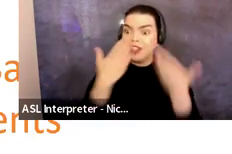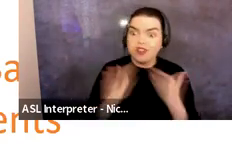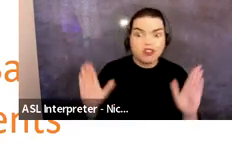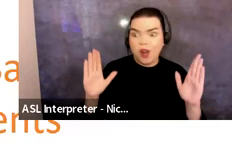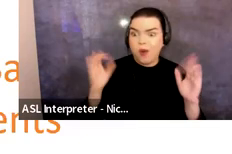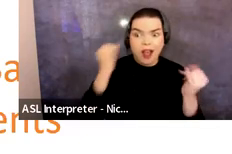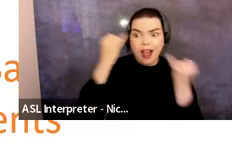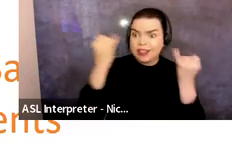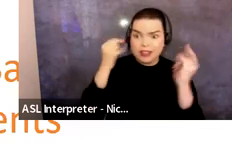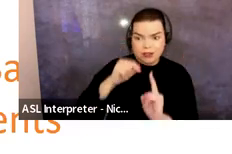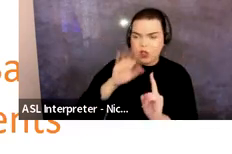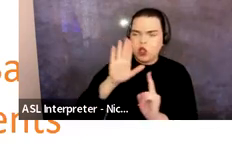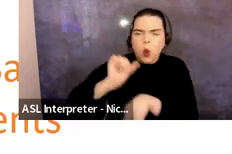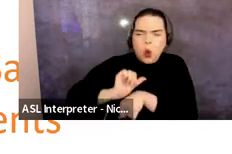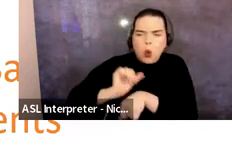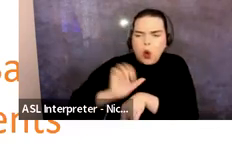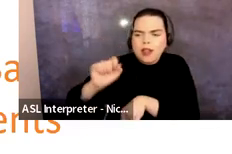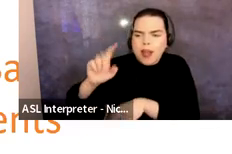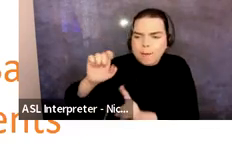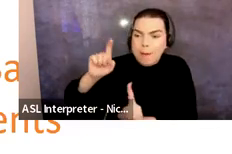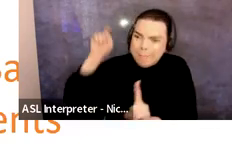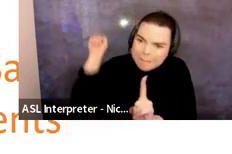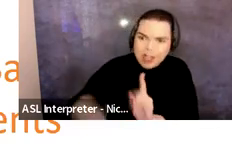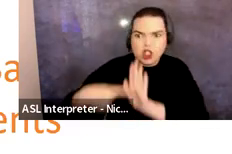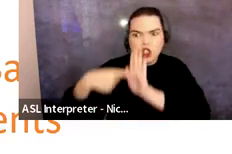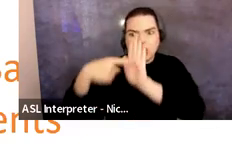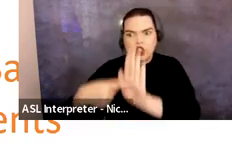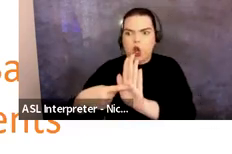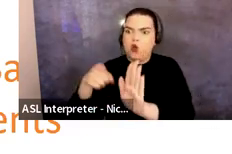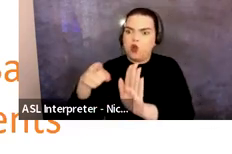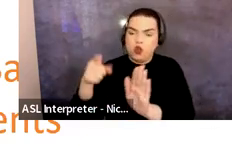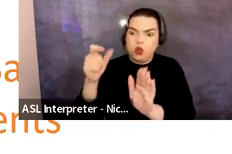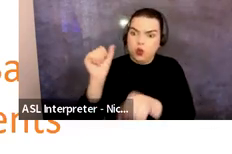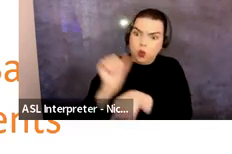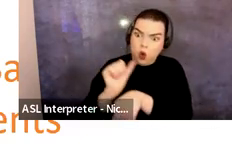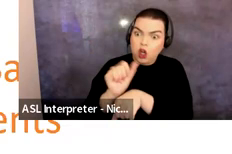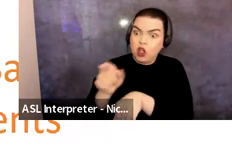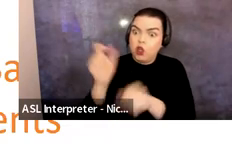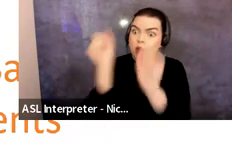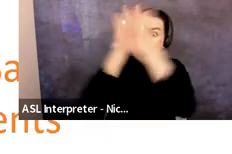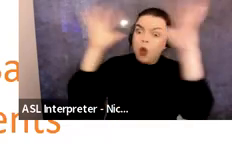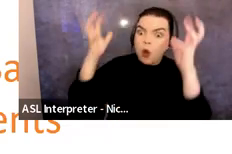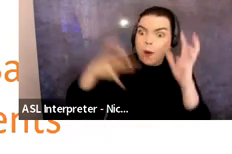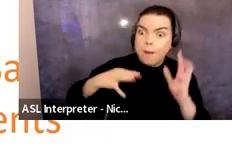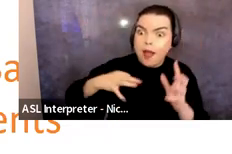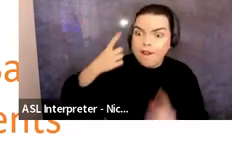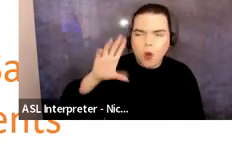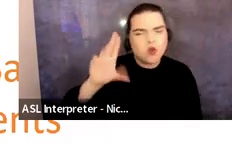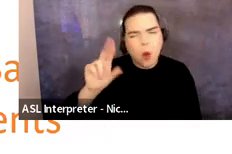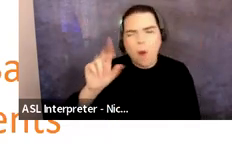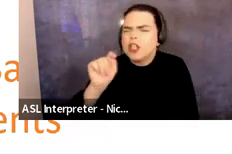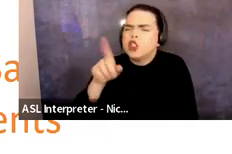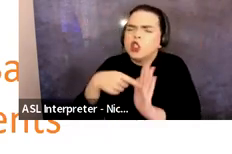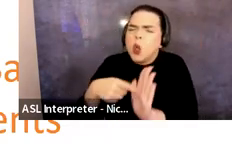your work sample does not need to show the work for which you are applying, but should show a recent